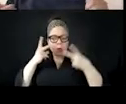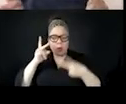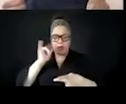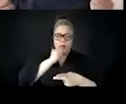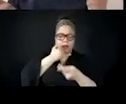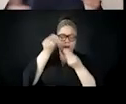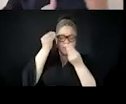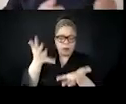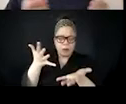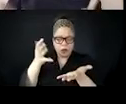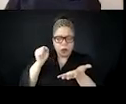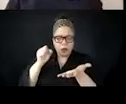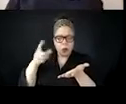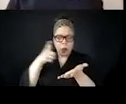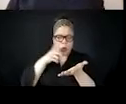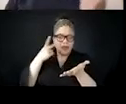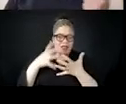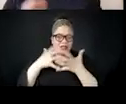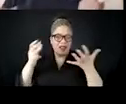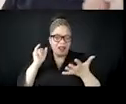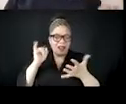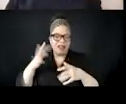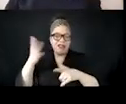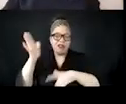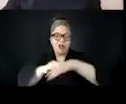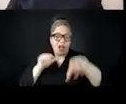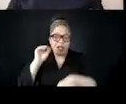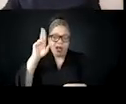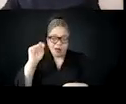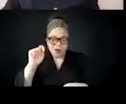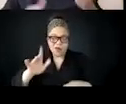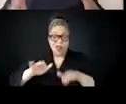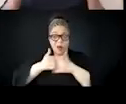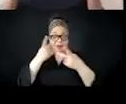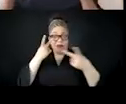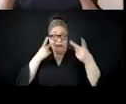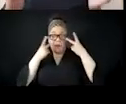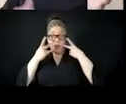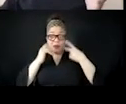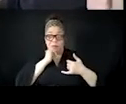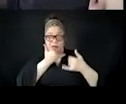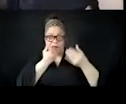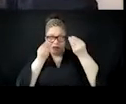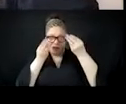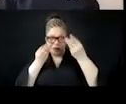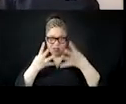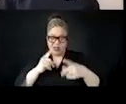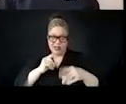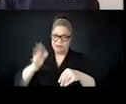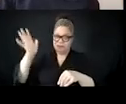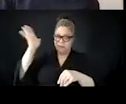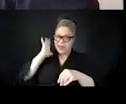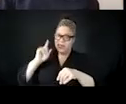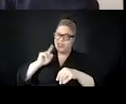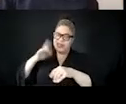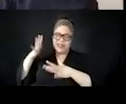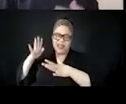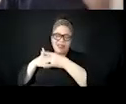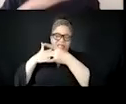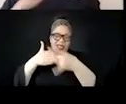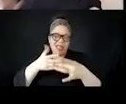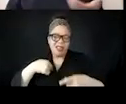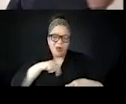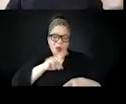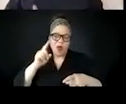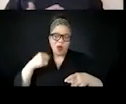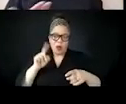um, sort of led us to where we are today and how it has impacted movements. Um, so keeping those two things in mind as well. And then also the